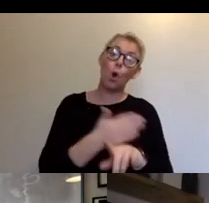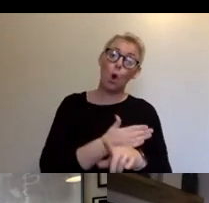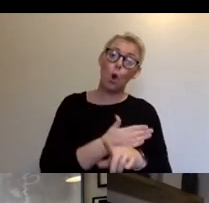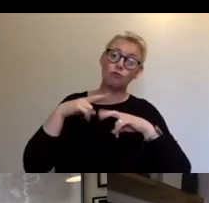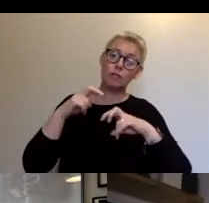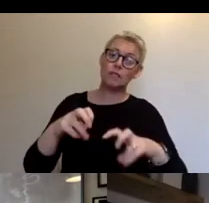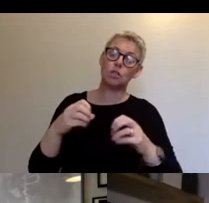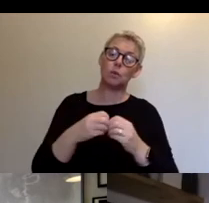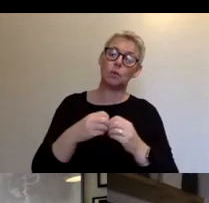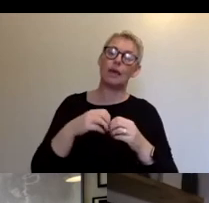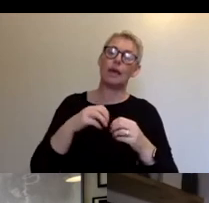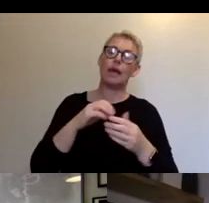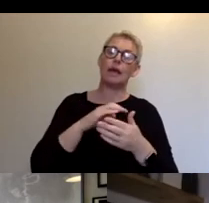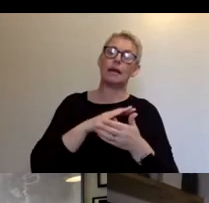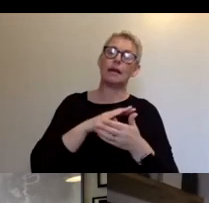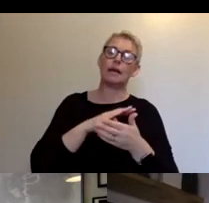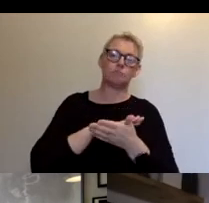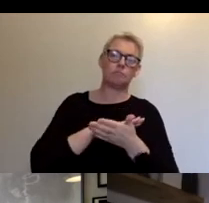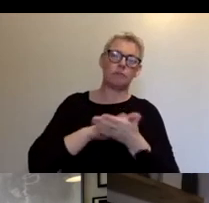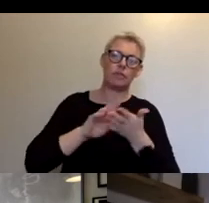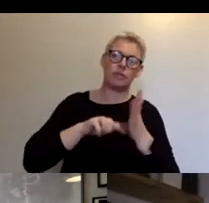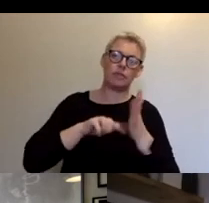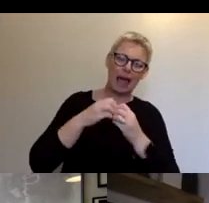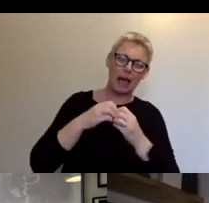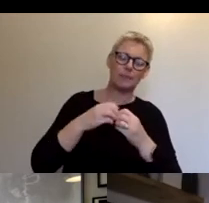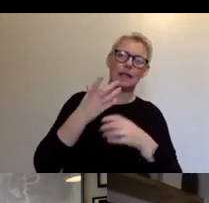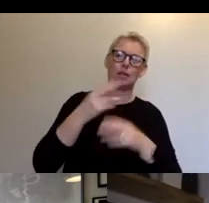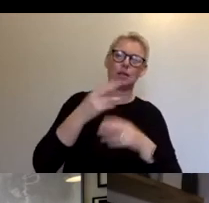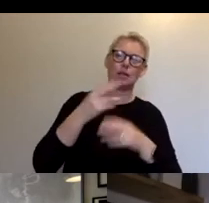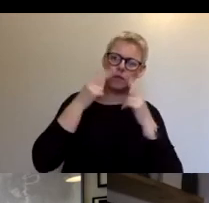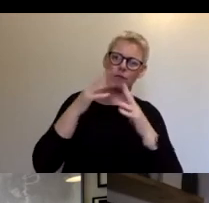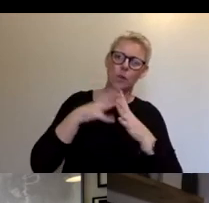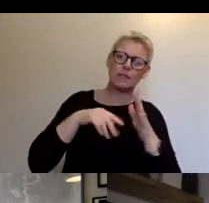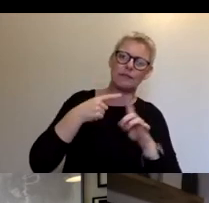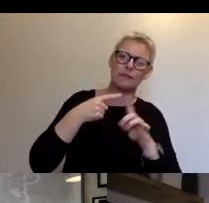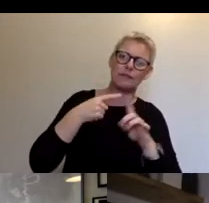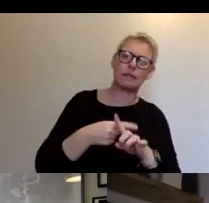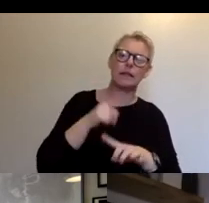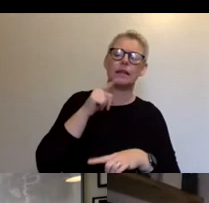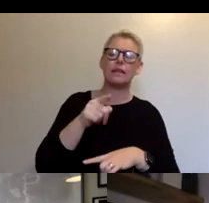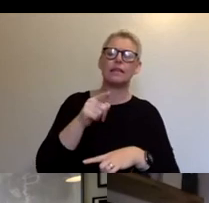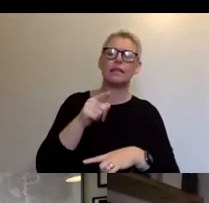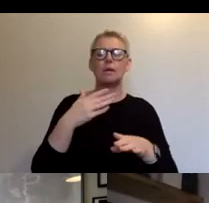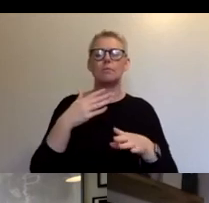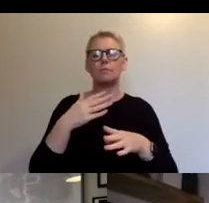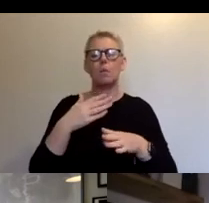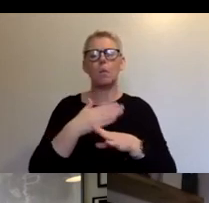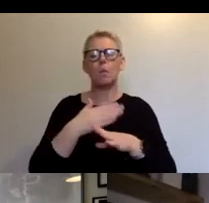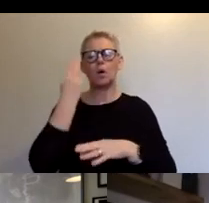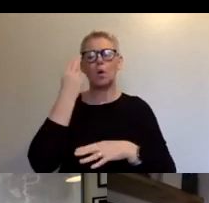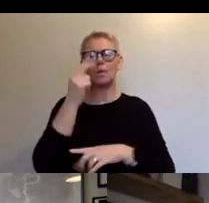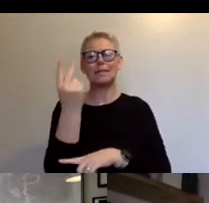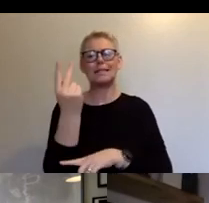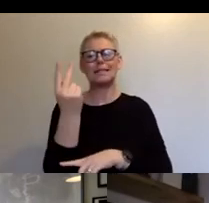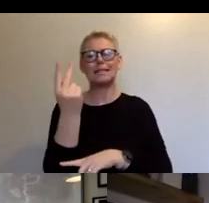out of that, and some of the work that the university of West of England did was a thing called design dimensions, where you, um,